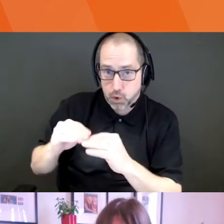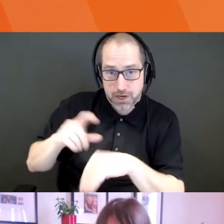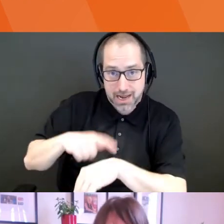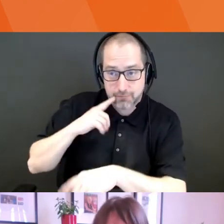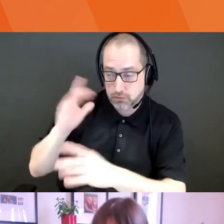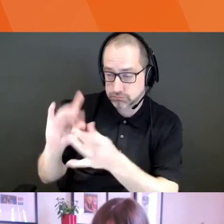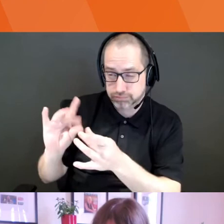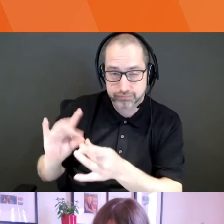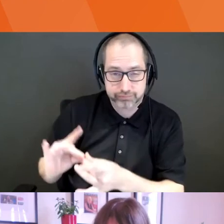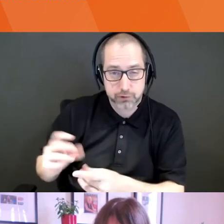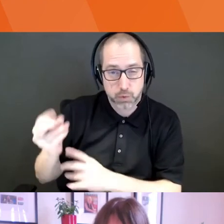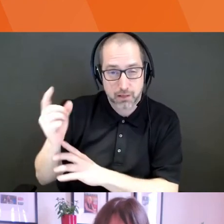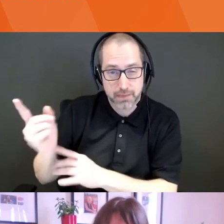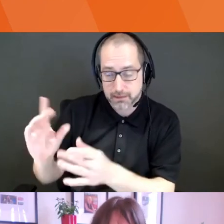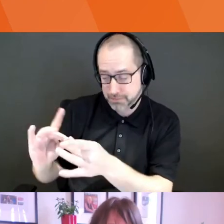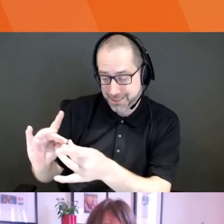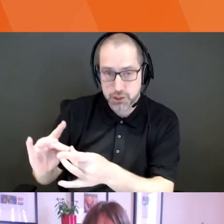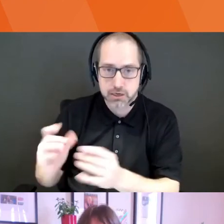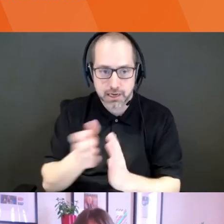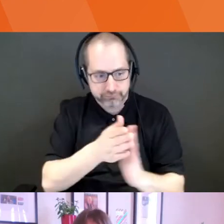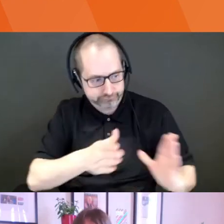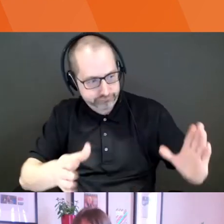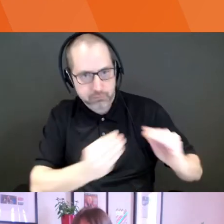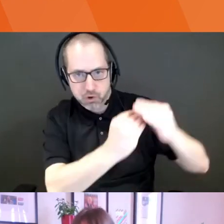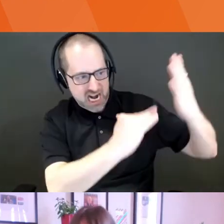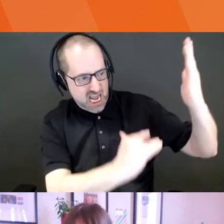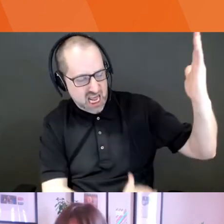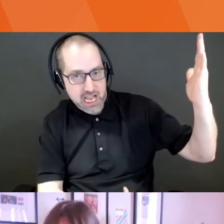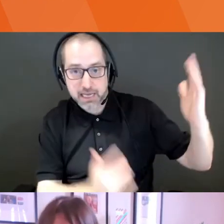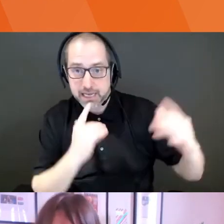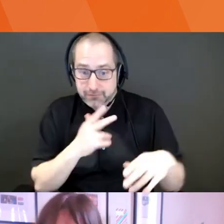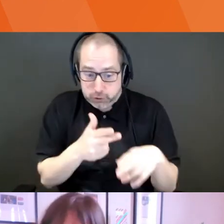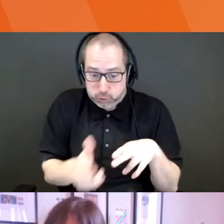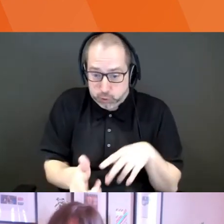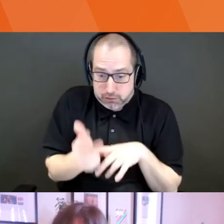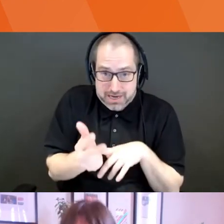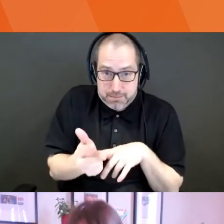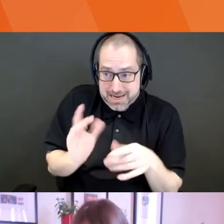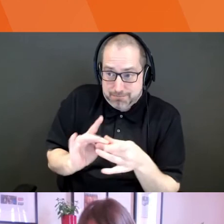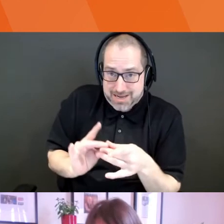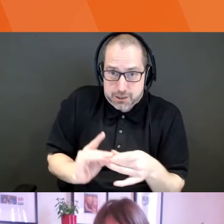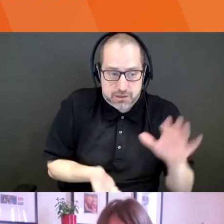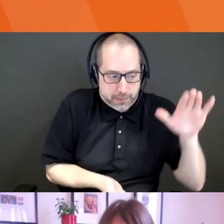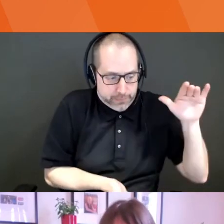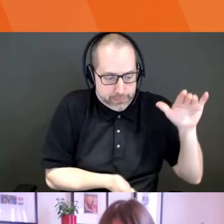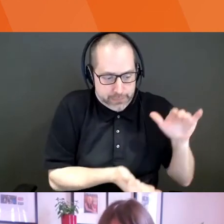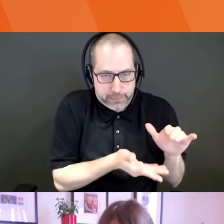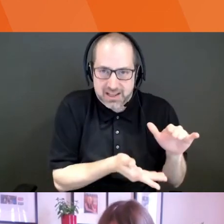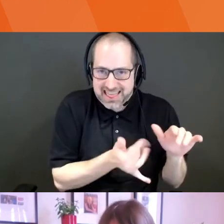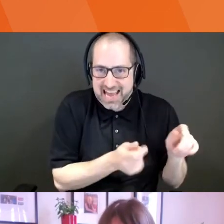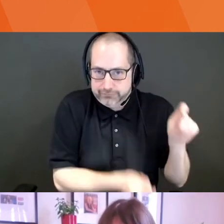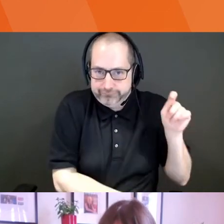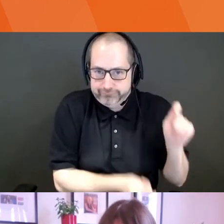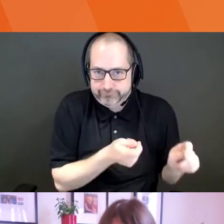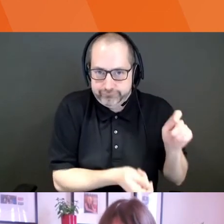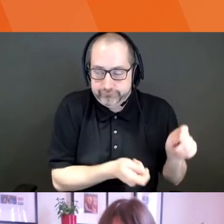for, uh, the 12 minute pitch, um, or, you know, you know, someone's really like, they understand, uh, the